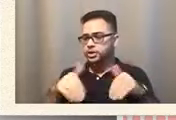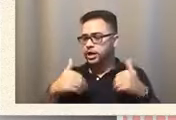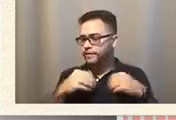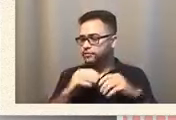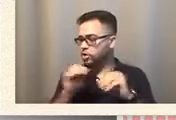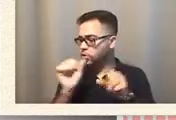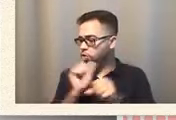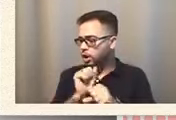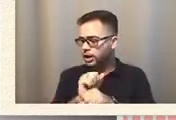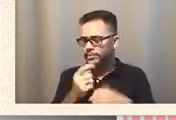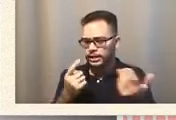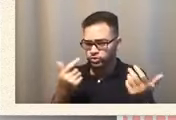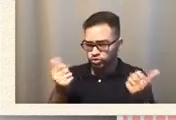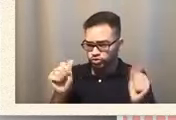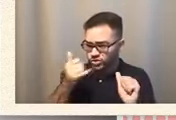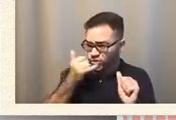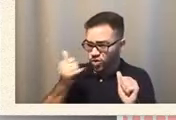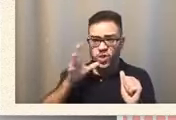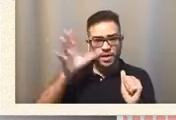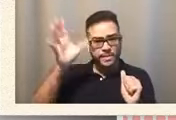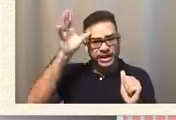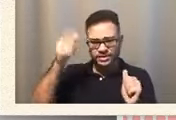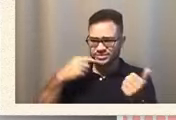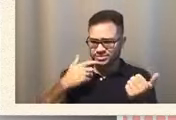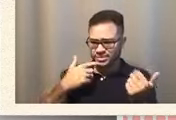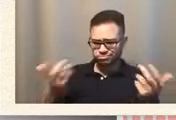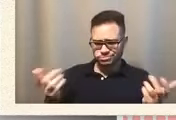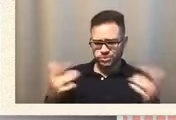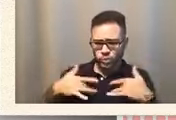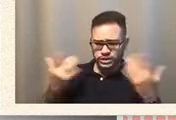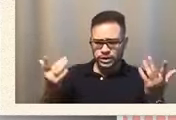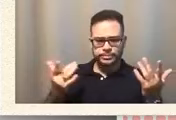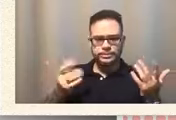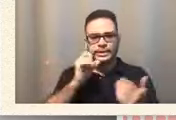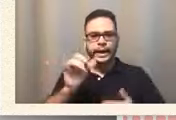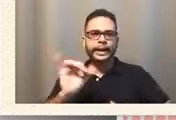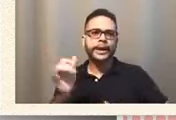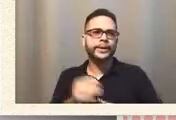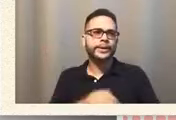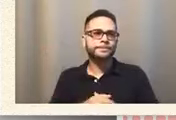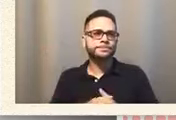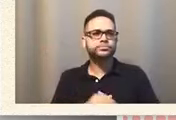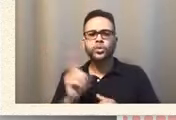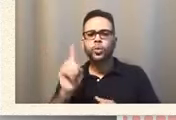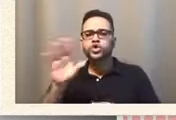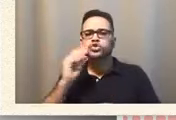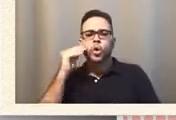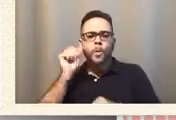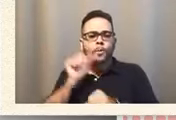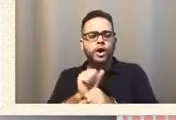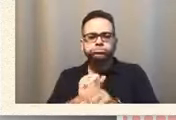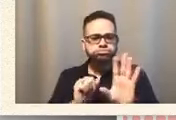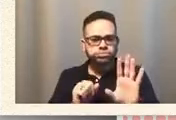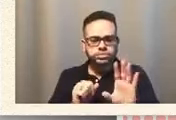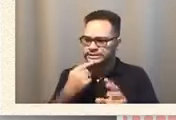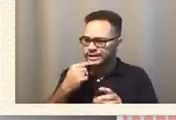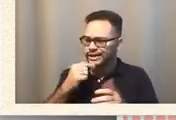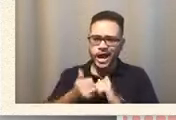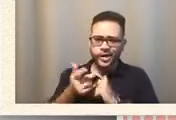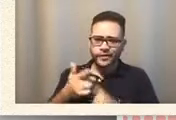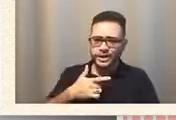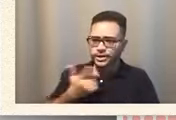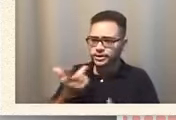call the parent and just say, you know, what's up? Not even, where's the teacher? Just, how are you feeling? What's new?